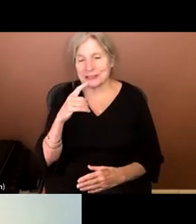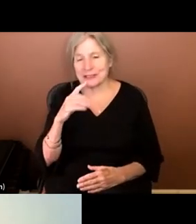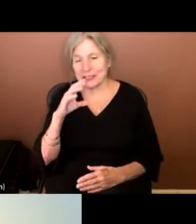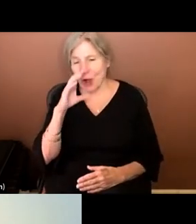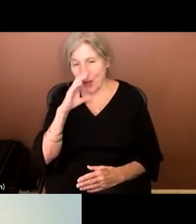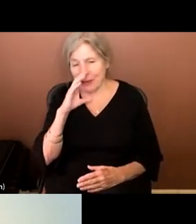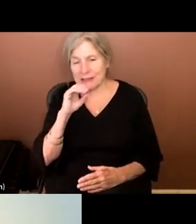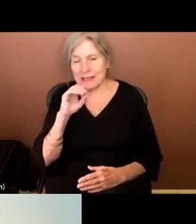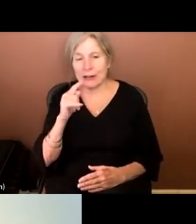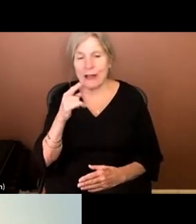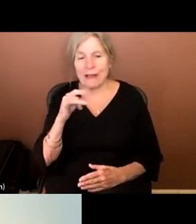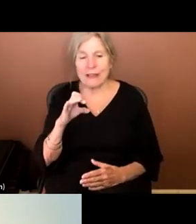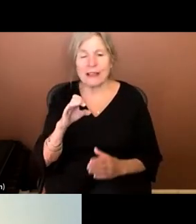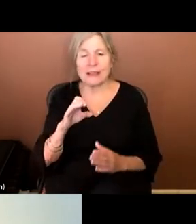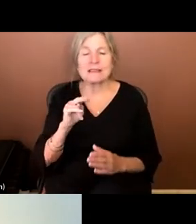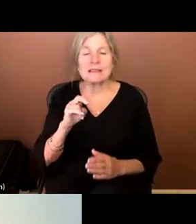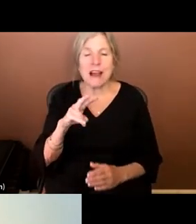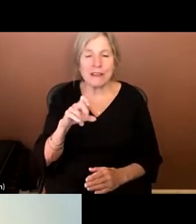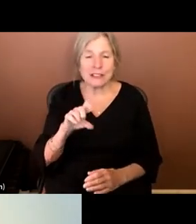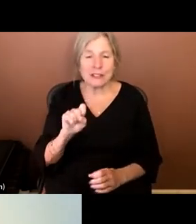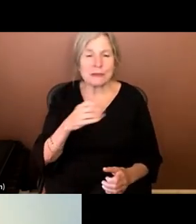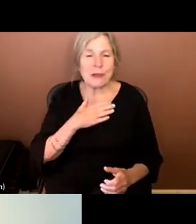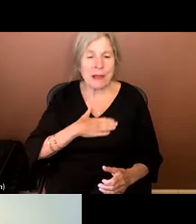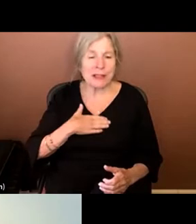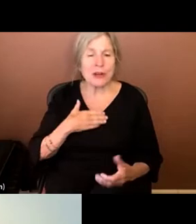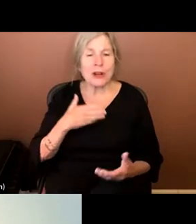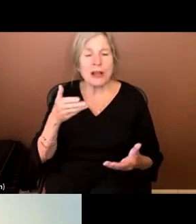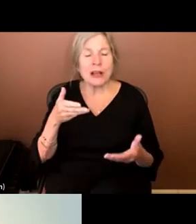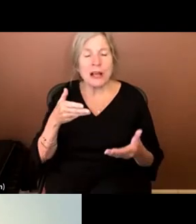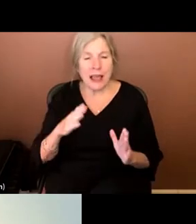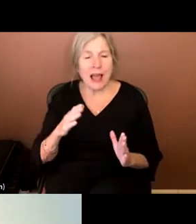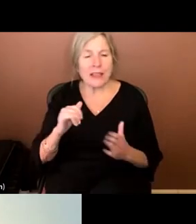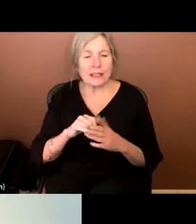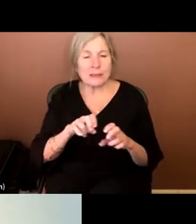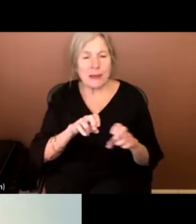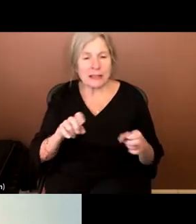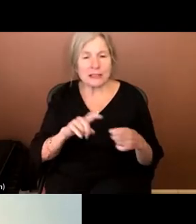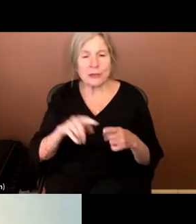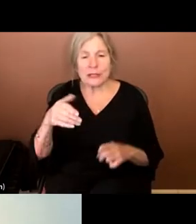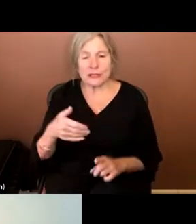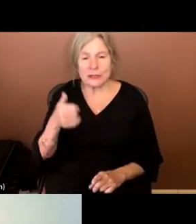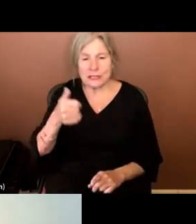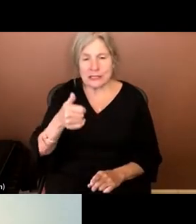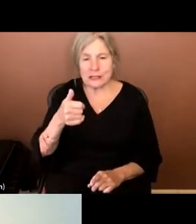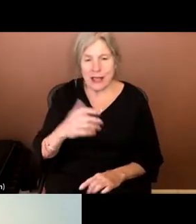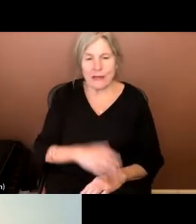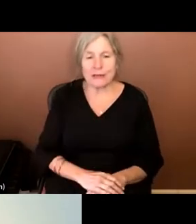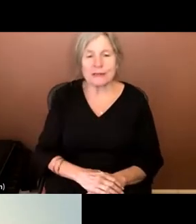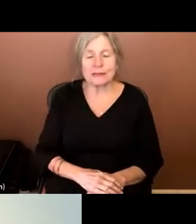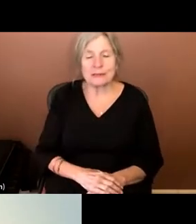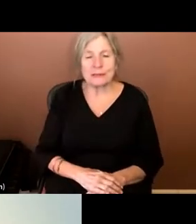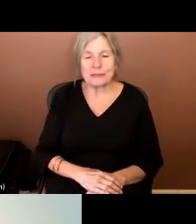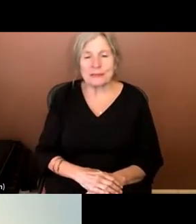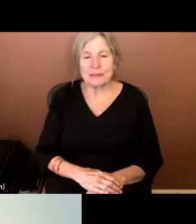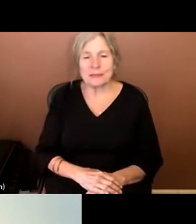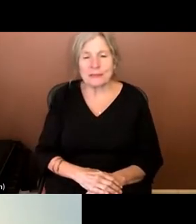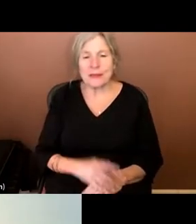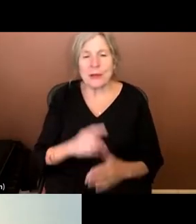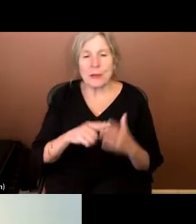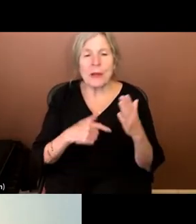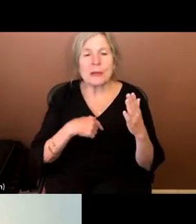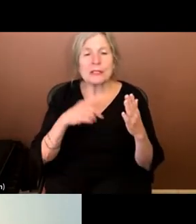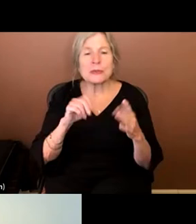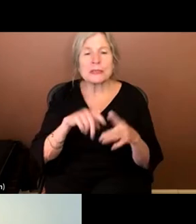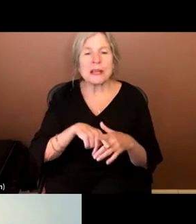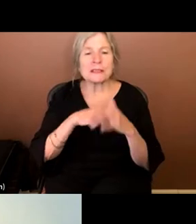So it is indeed my pleasure to introduce or allow this distinguished panel to introduce themselves, and what I'll do is